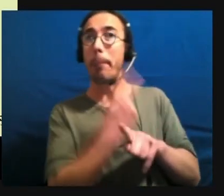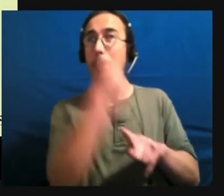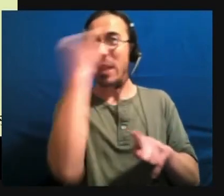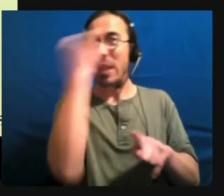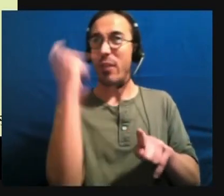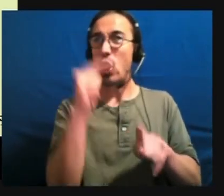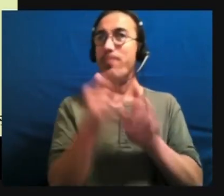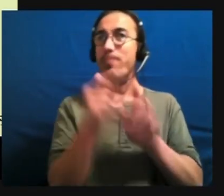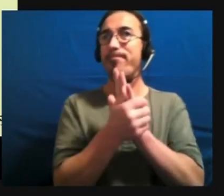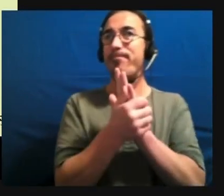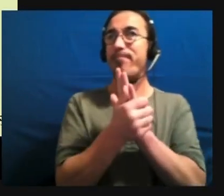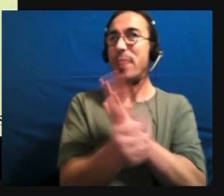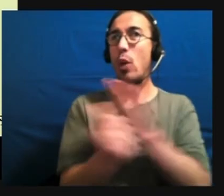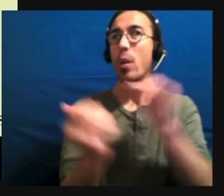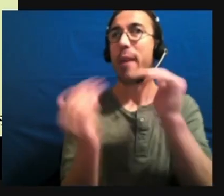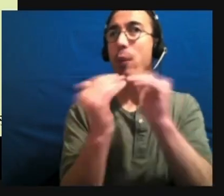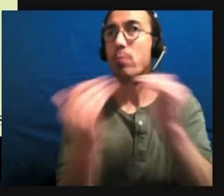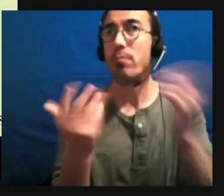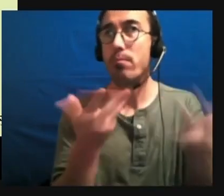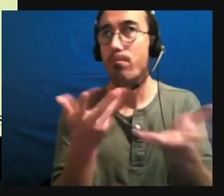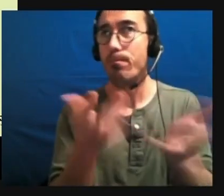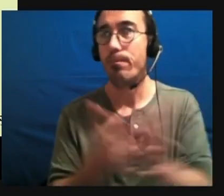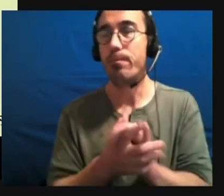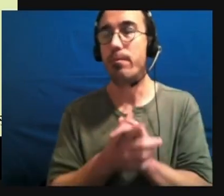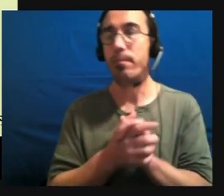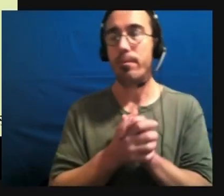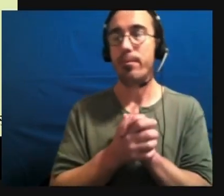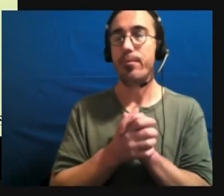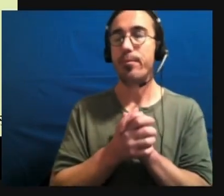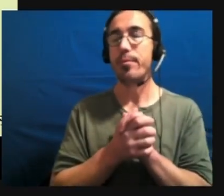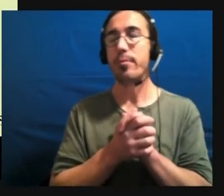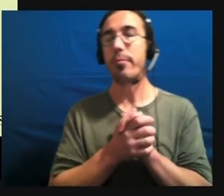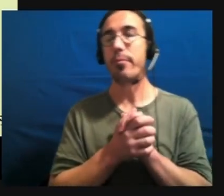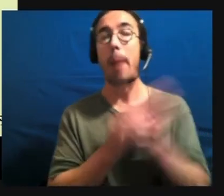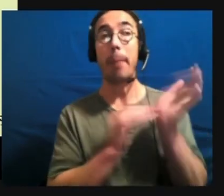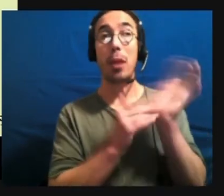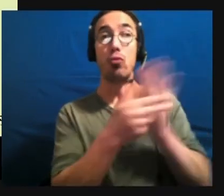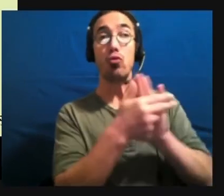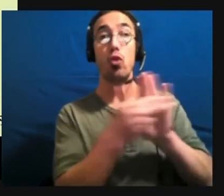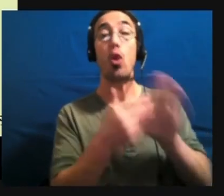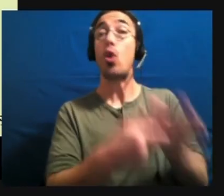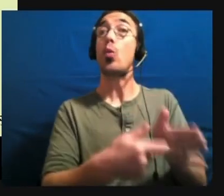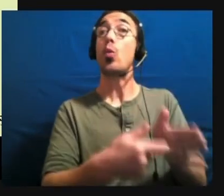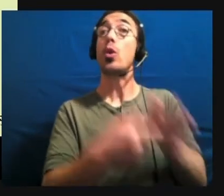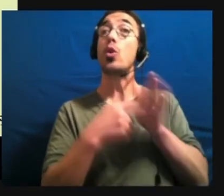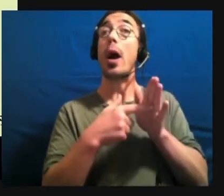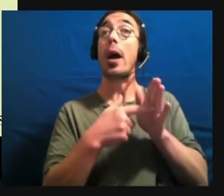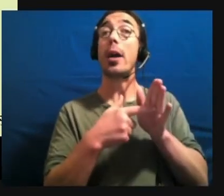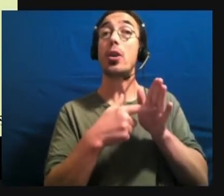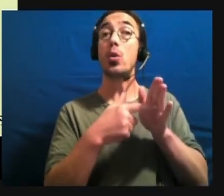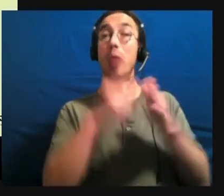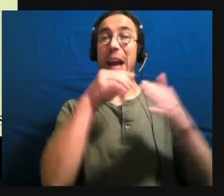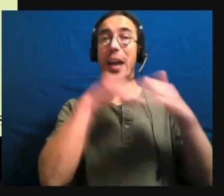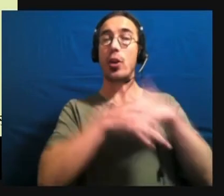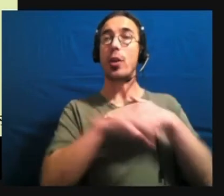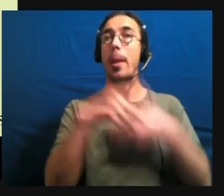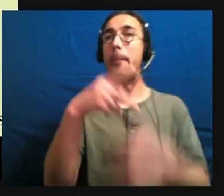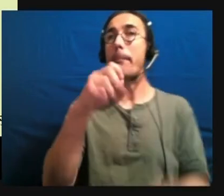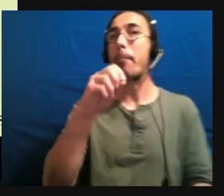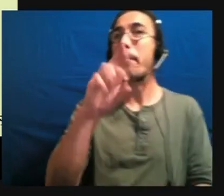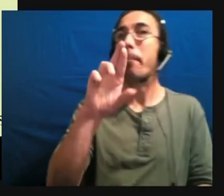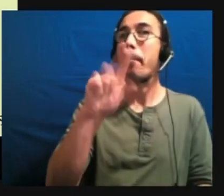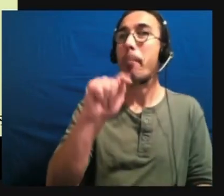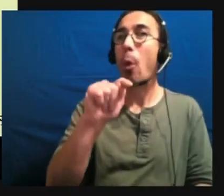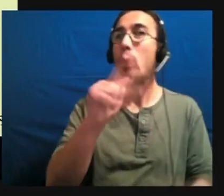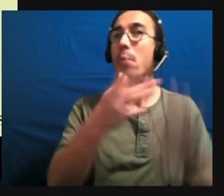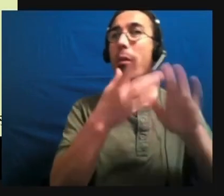Um, so medical diagnosis is unfortunately required to access supports. Um, so if you